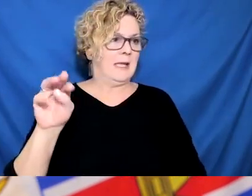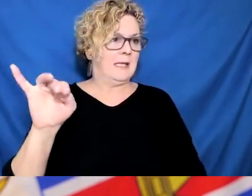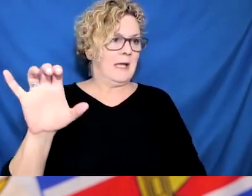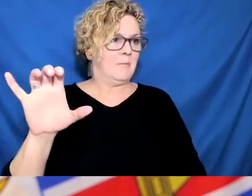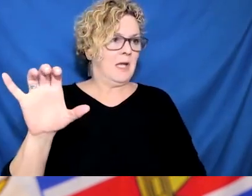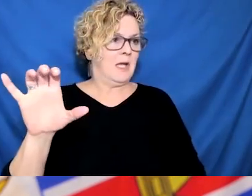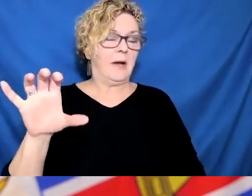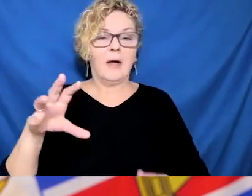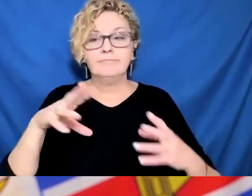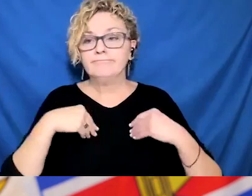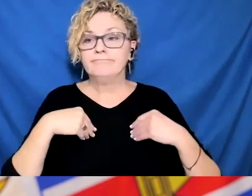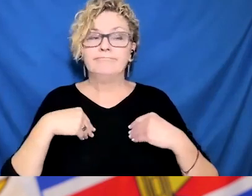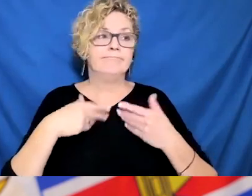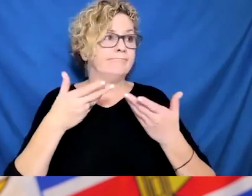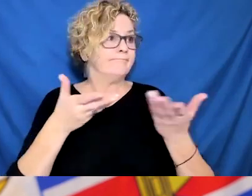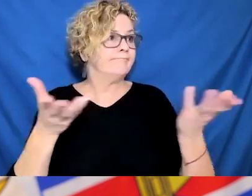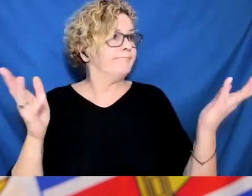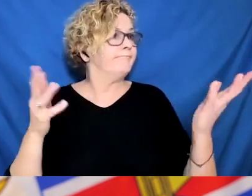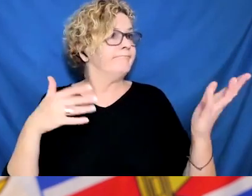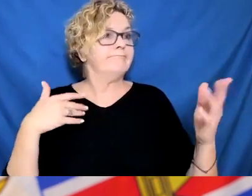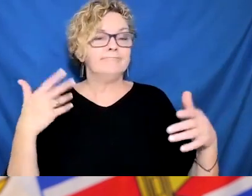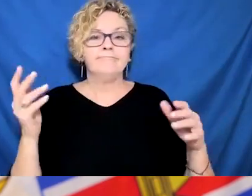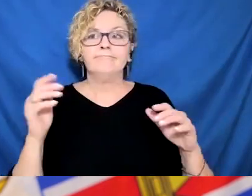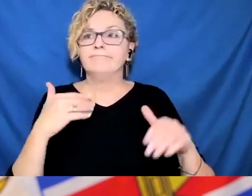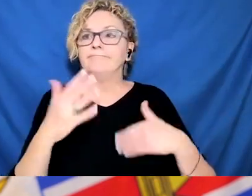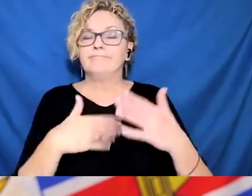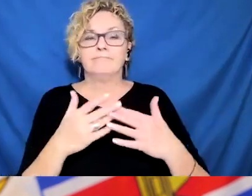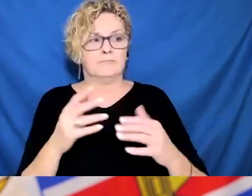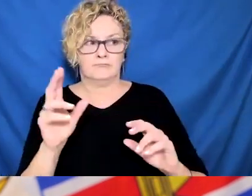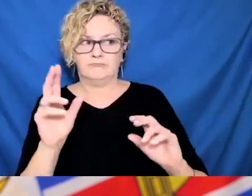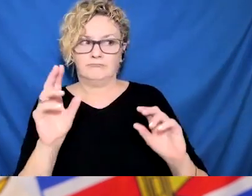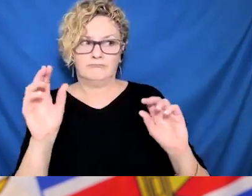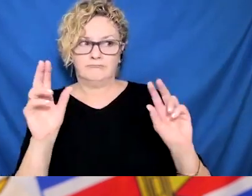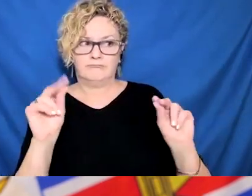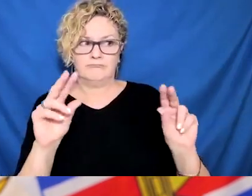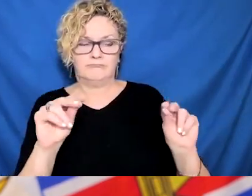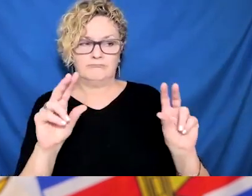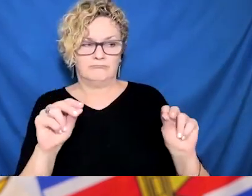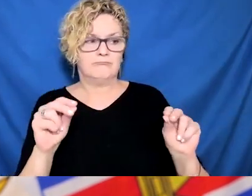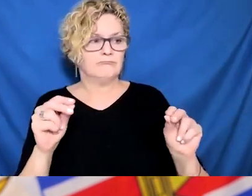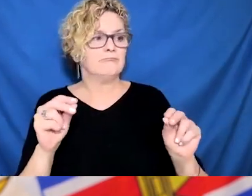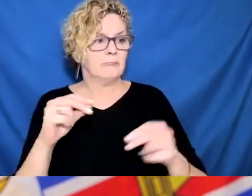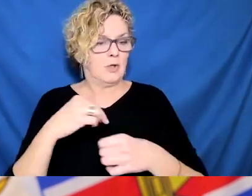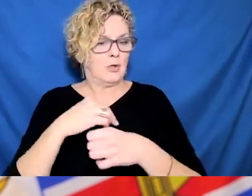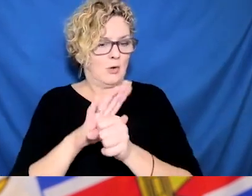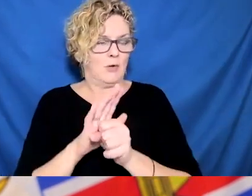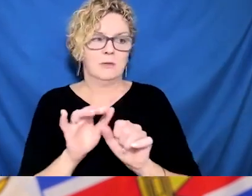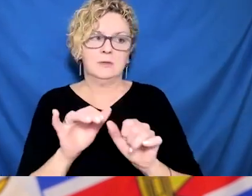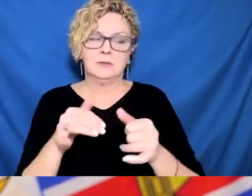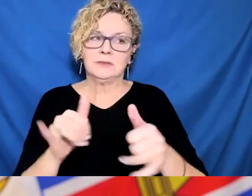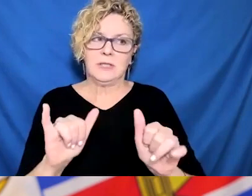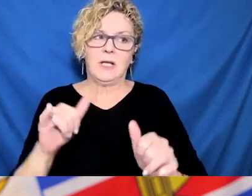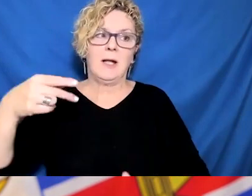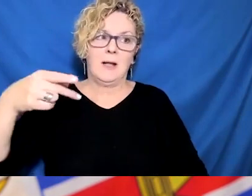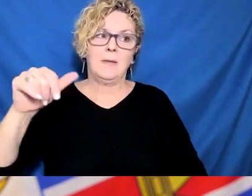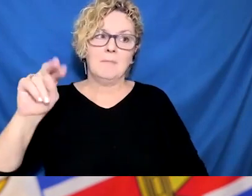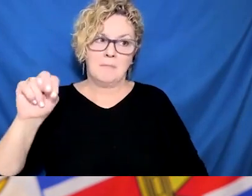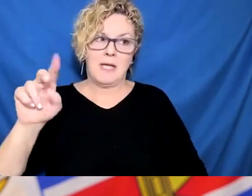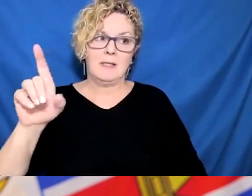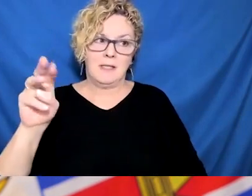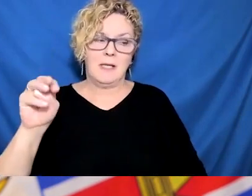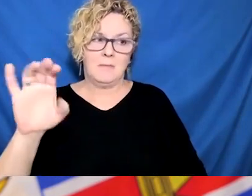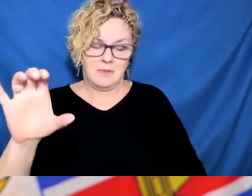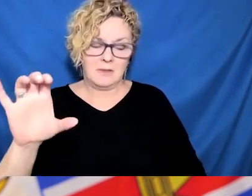reduce serious illness and deaths continuously? So it is adapting to the situation we're in. And